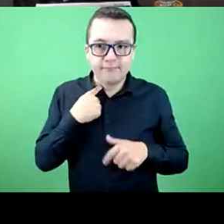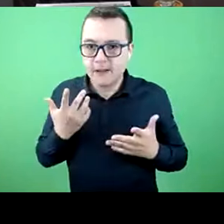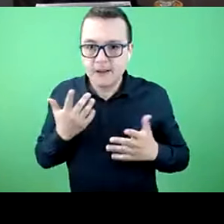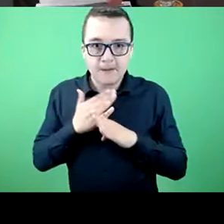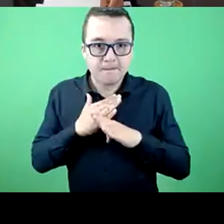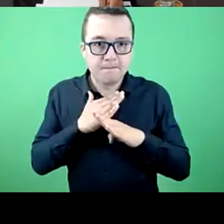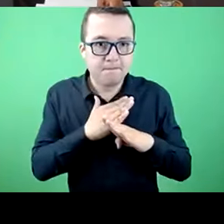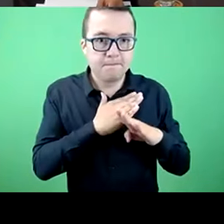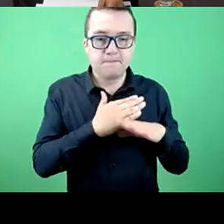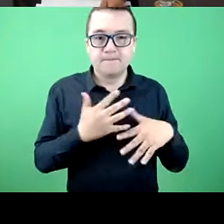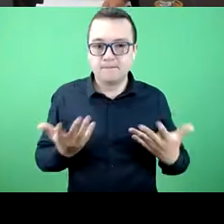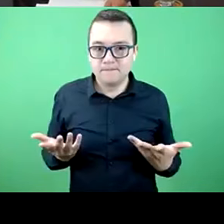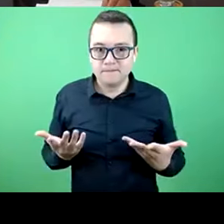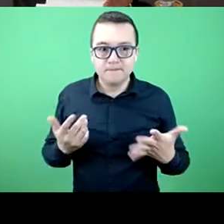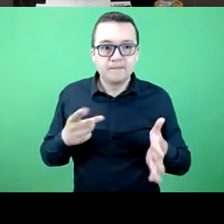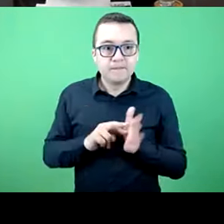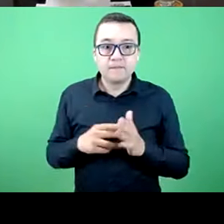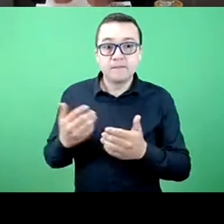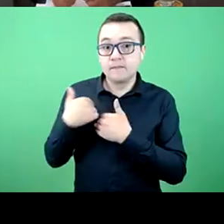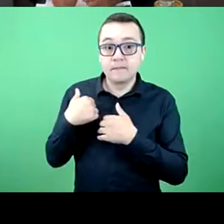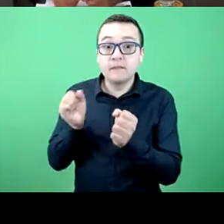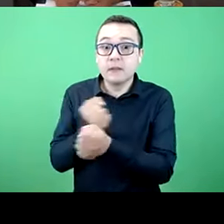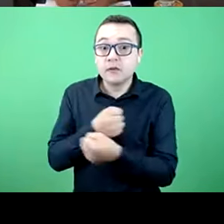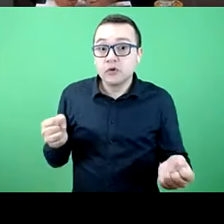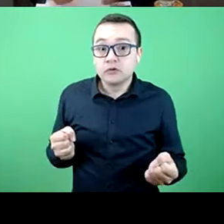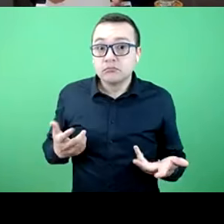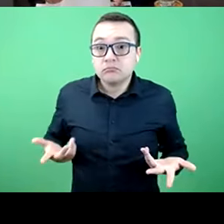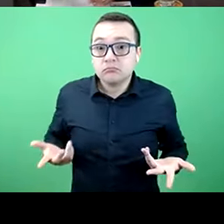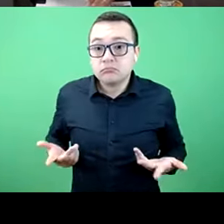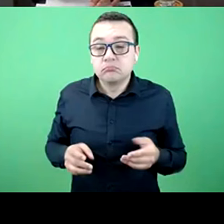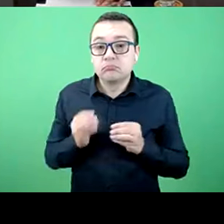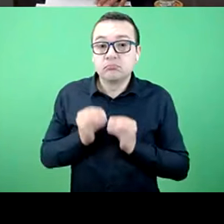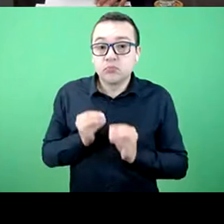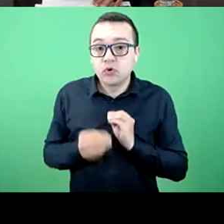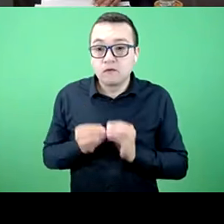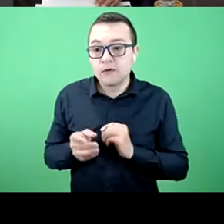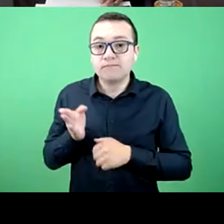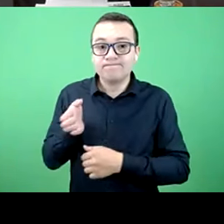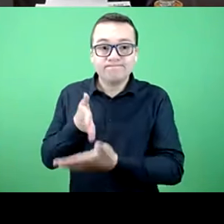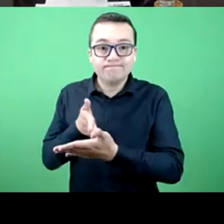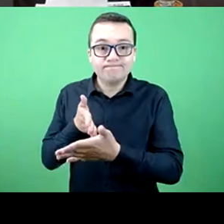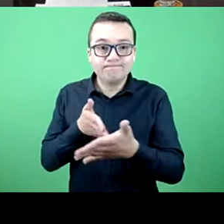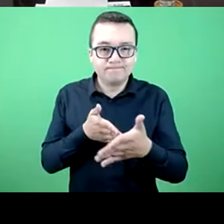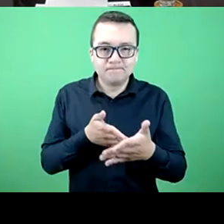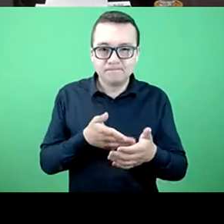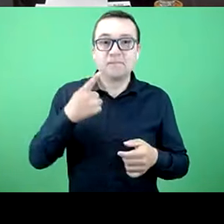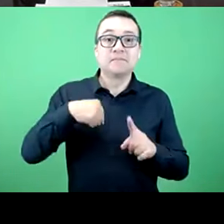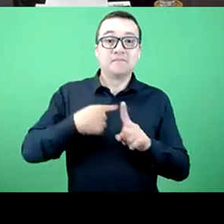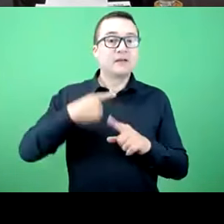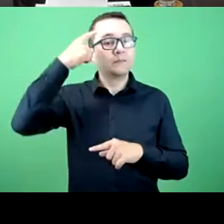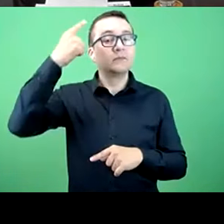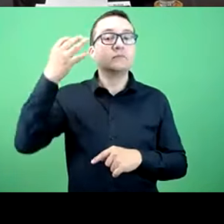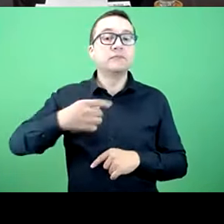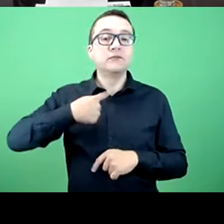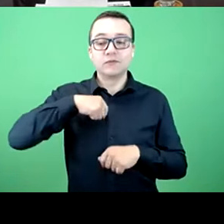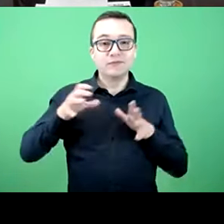because to do that, we have certain constraints from the viewpoint of our attributions and powers